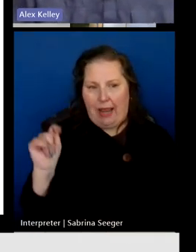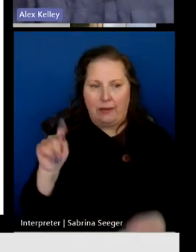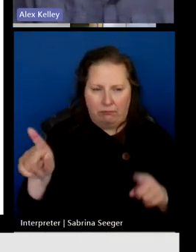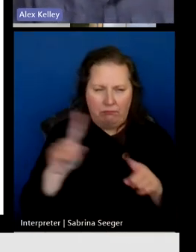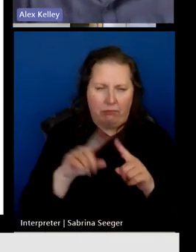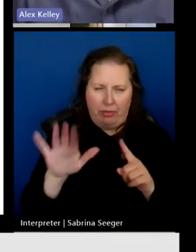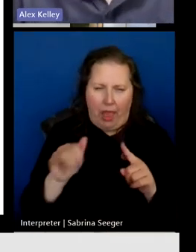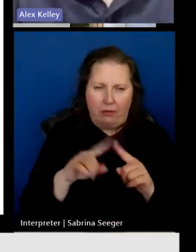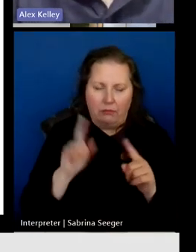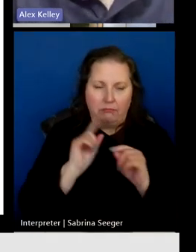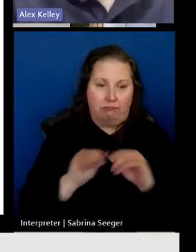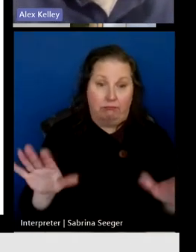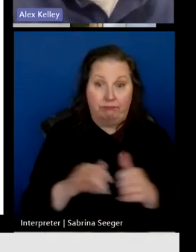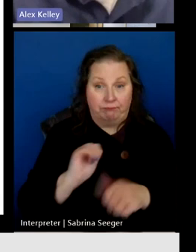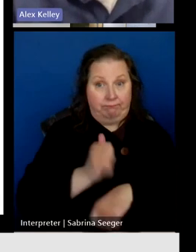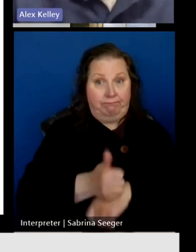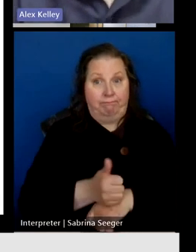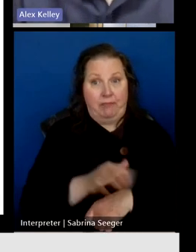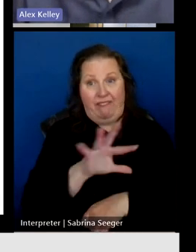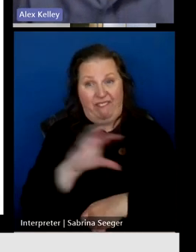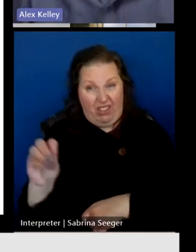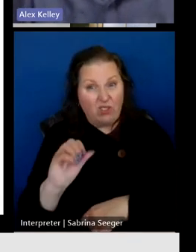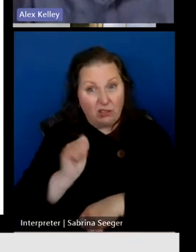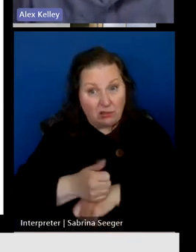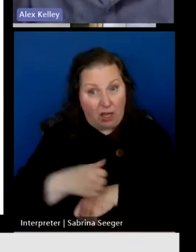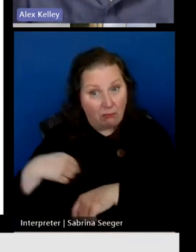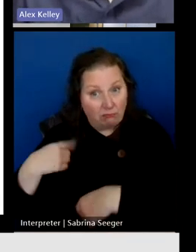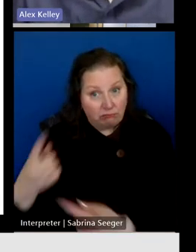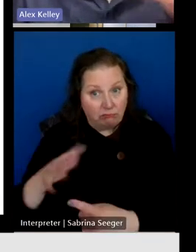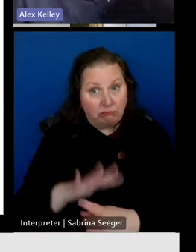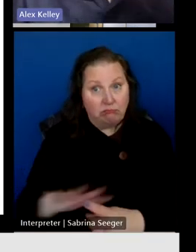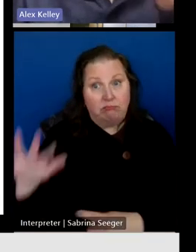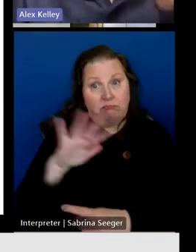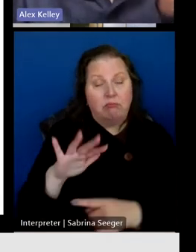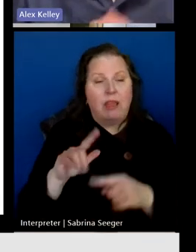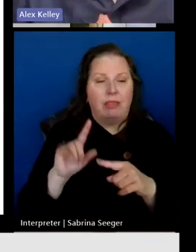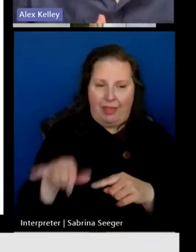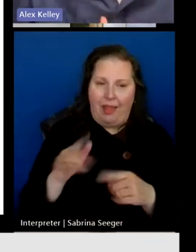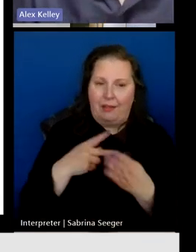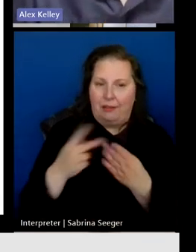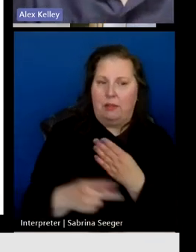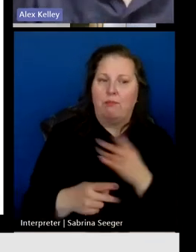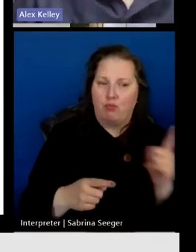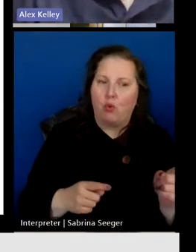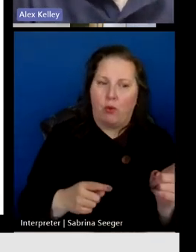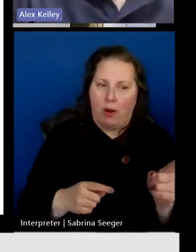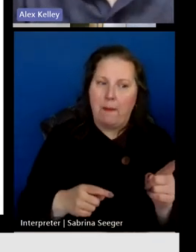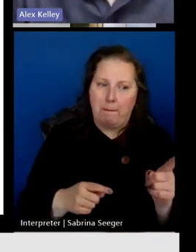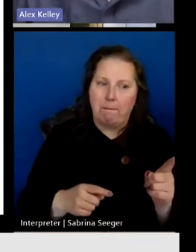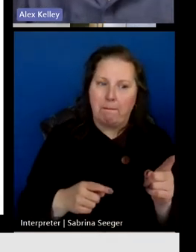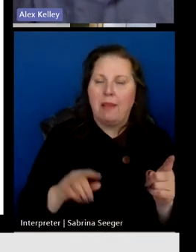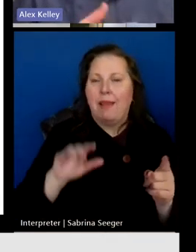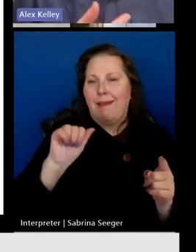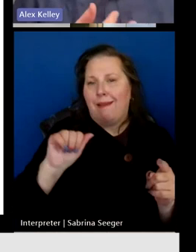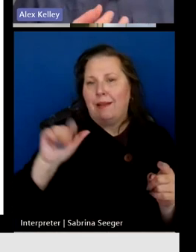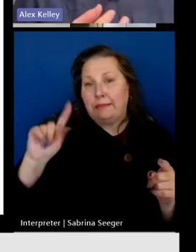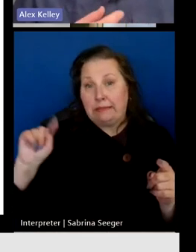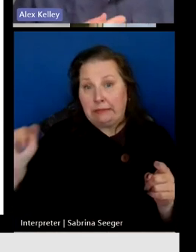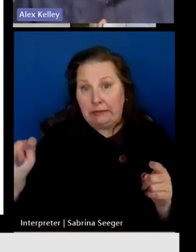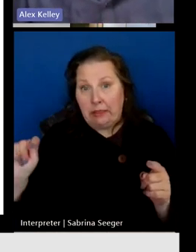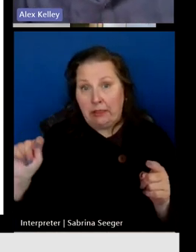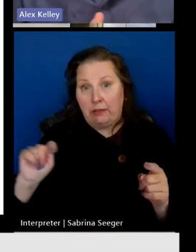50 FirstNet sites deployed. And FirstNet is the program with AT&T that provides